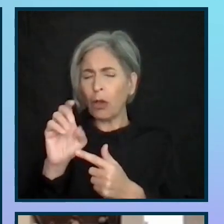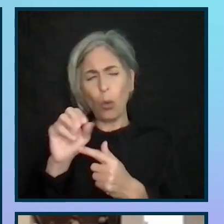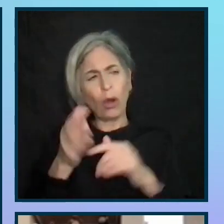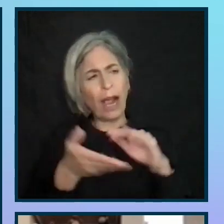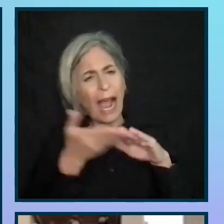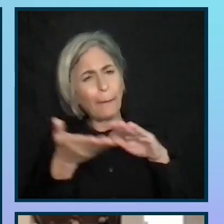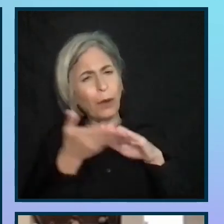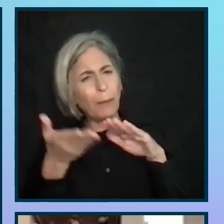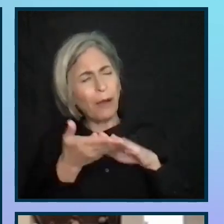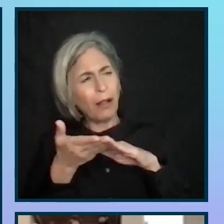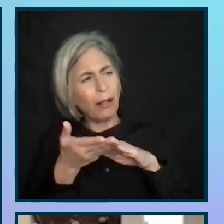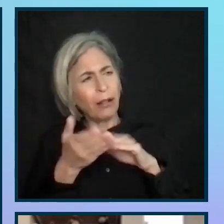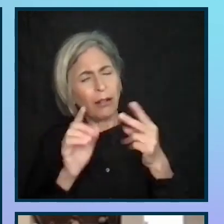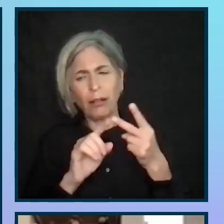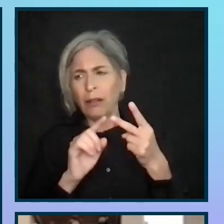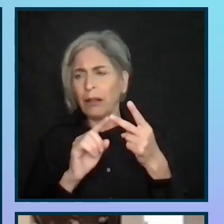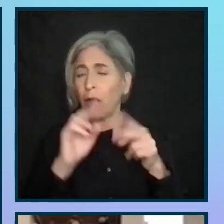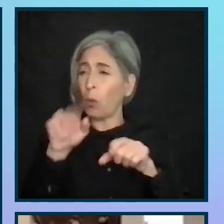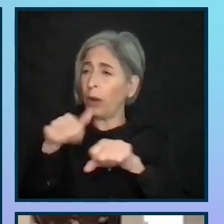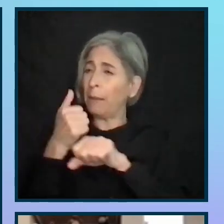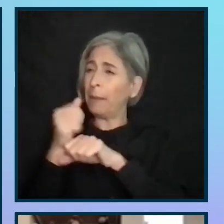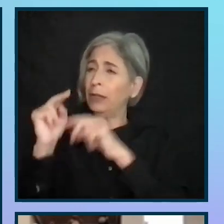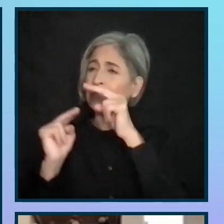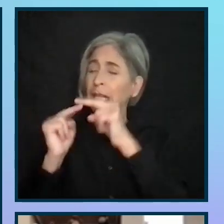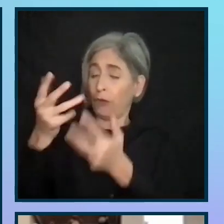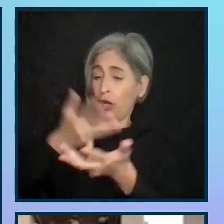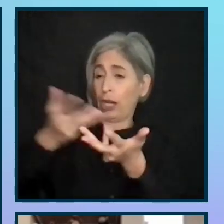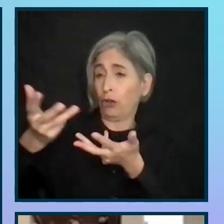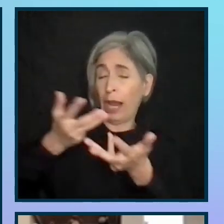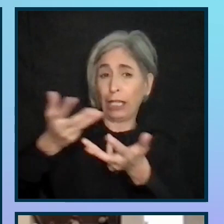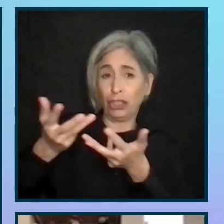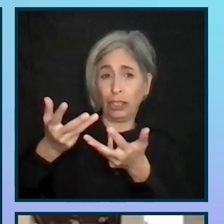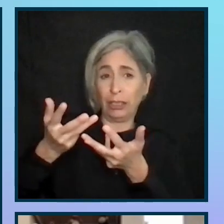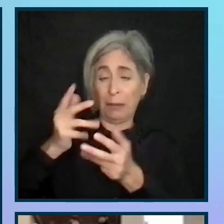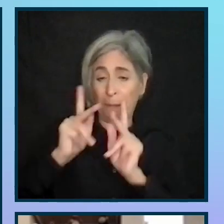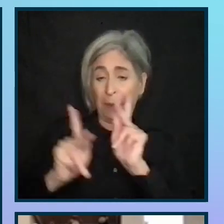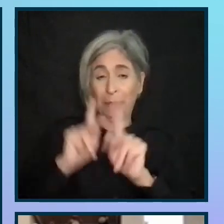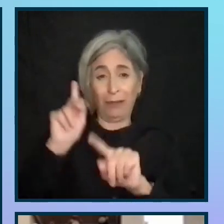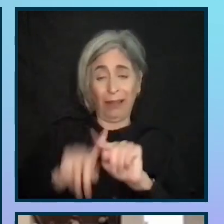Are we building something that requires an interaction someone cannot perform?